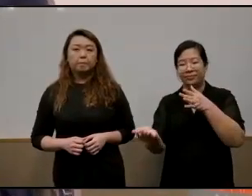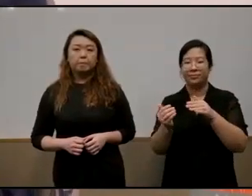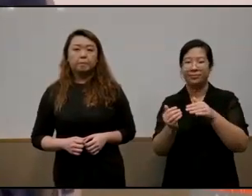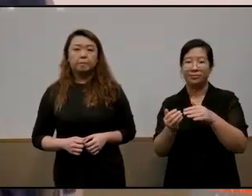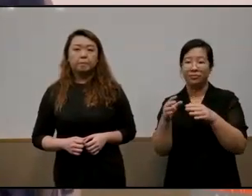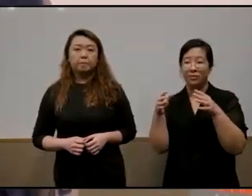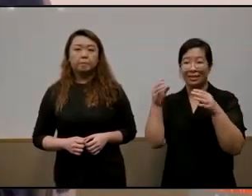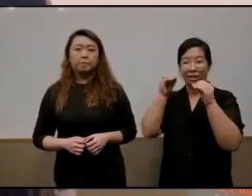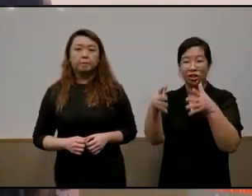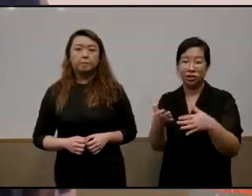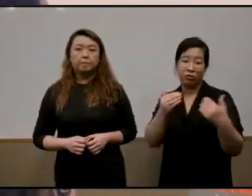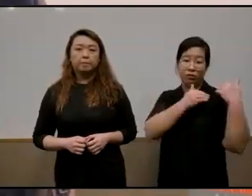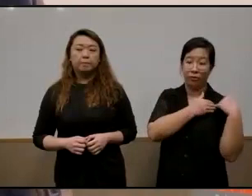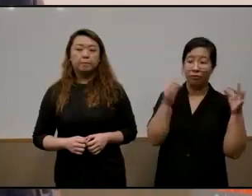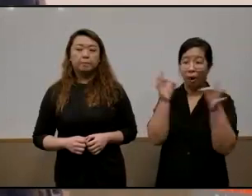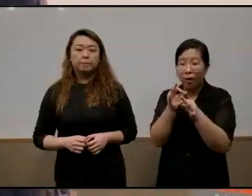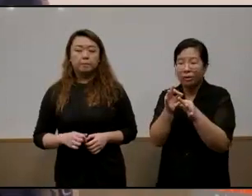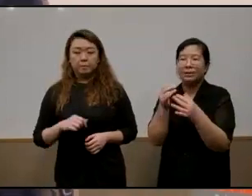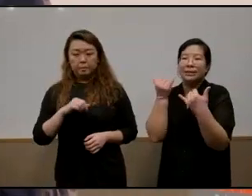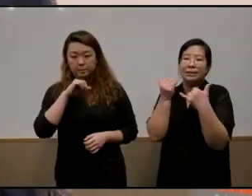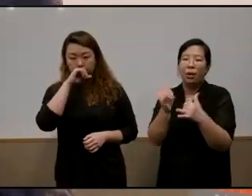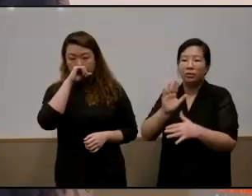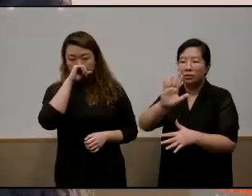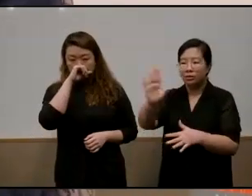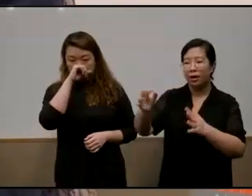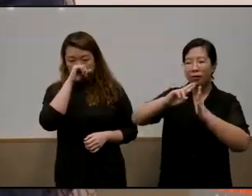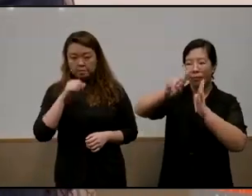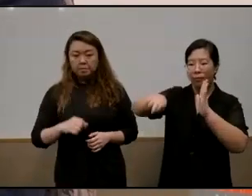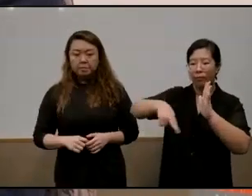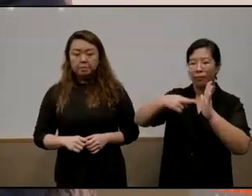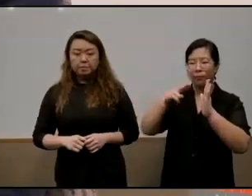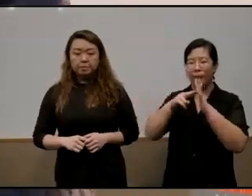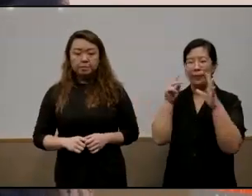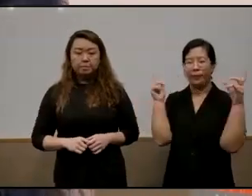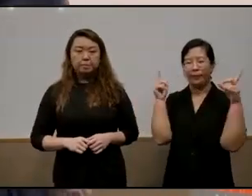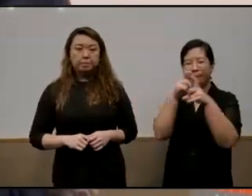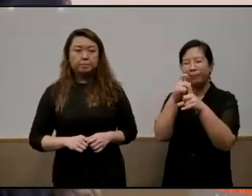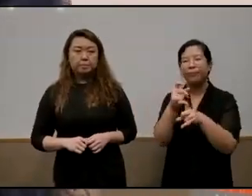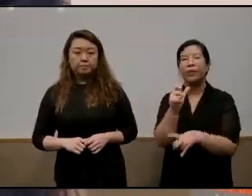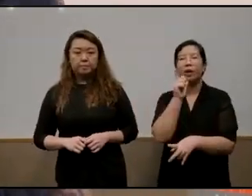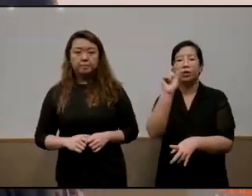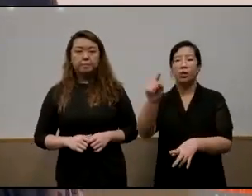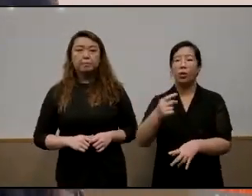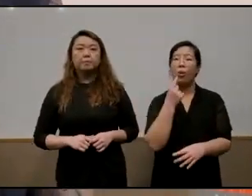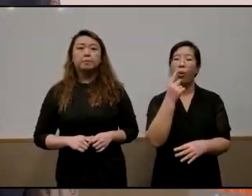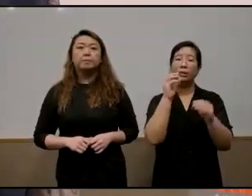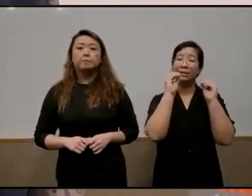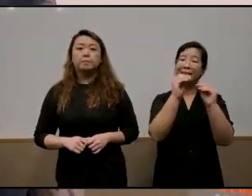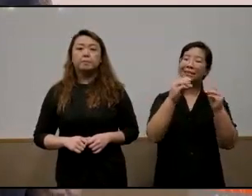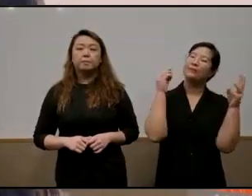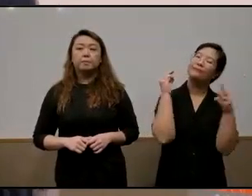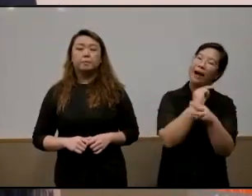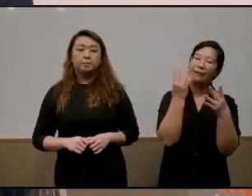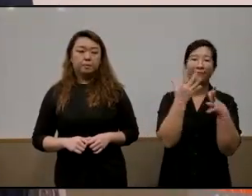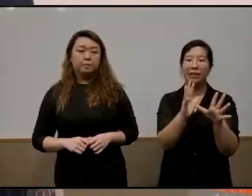teacher is the complexity of the role of the teacher himself it's not just a teacher of math or not just a teacher of